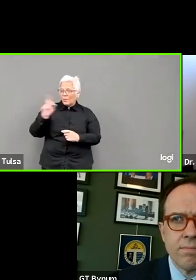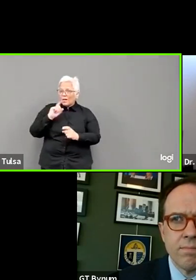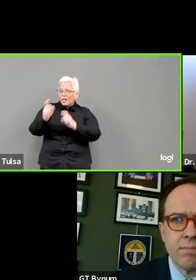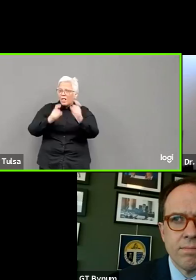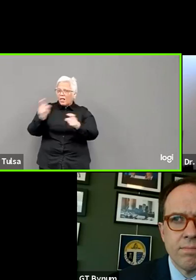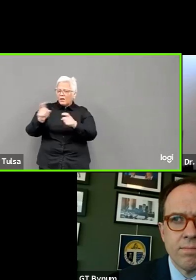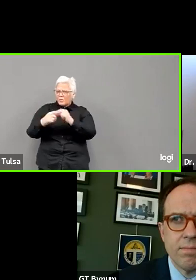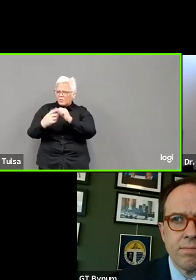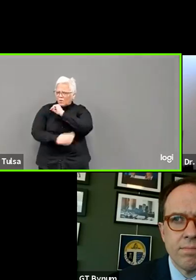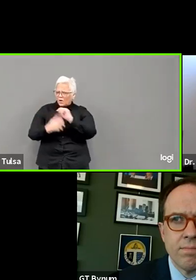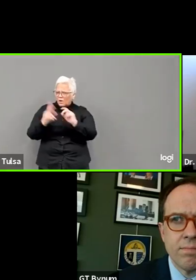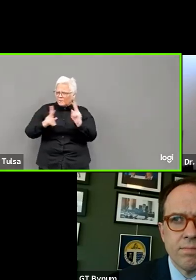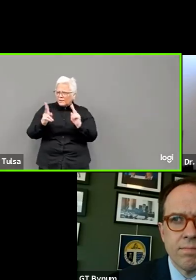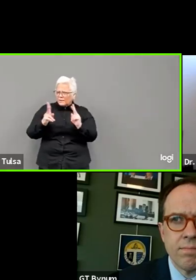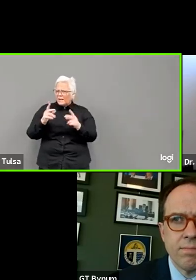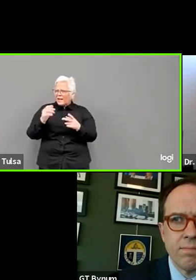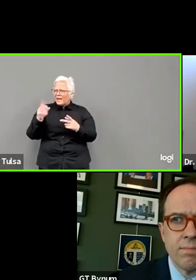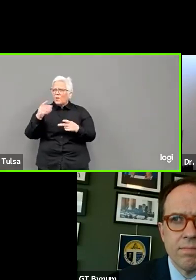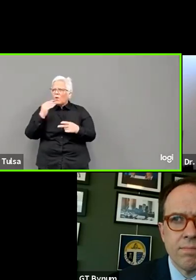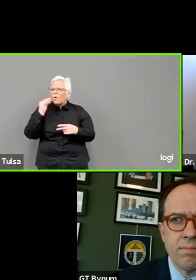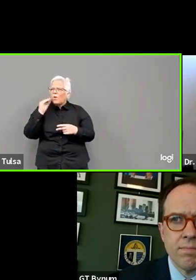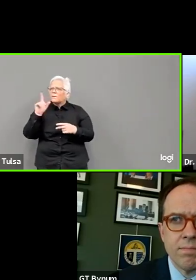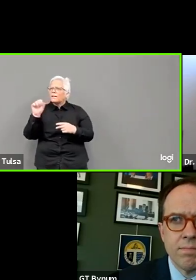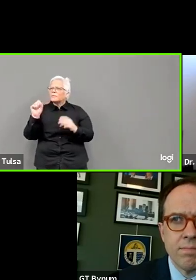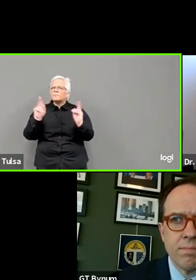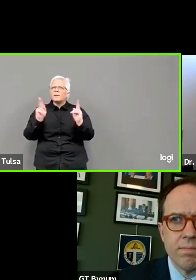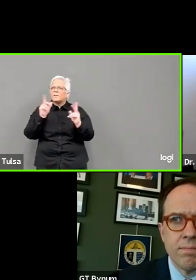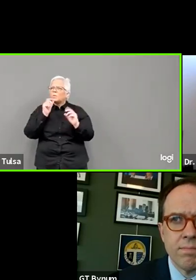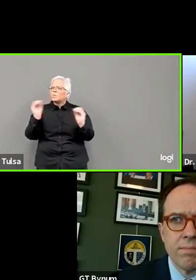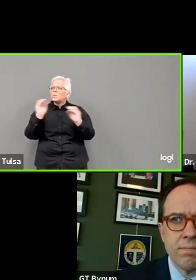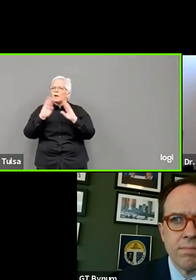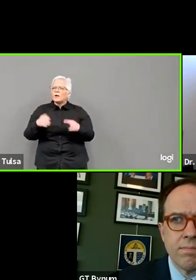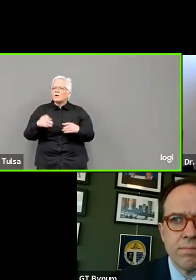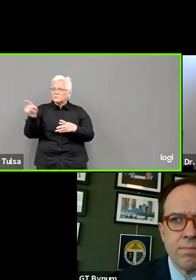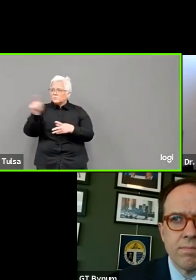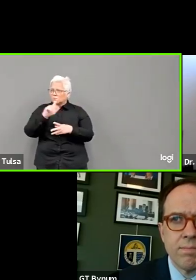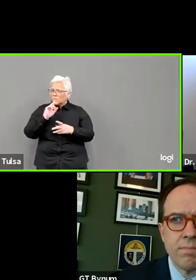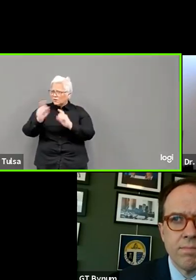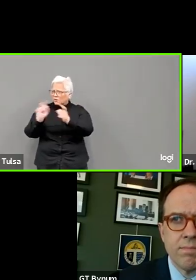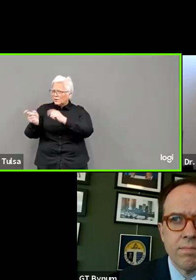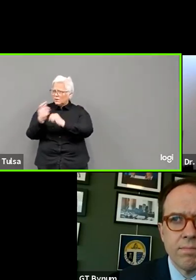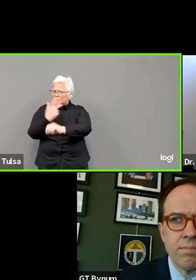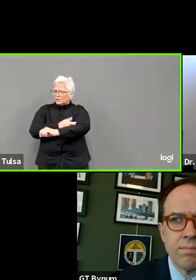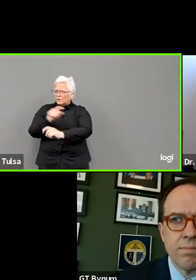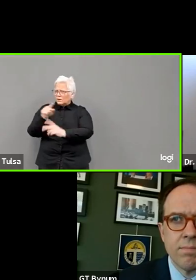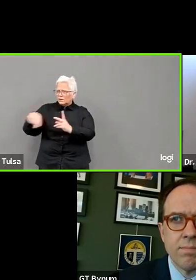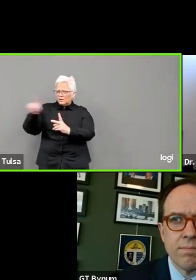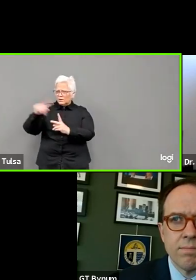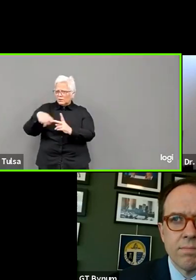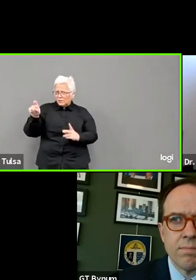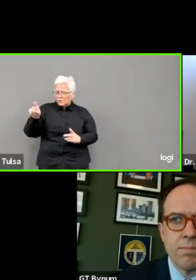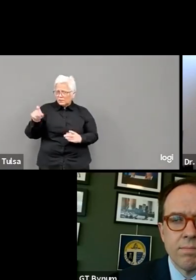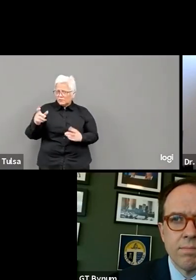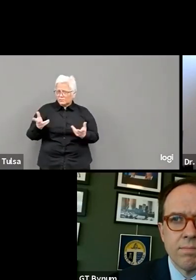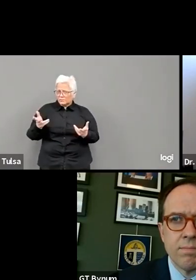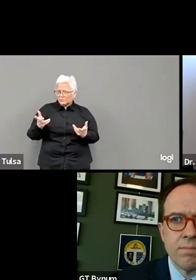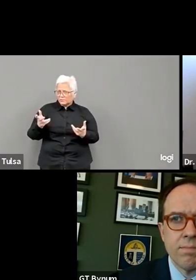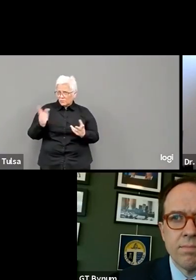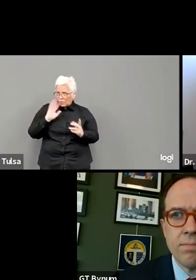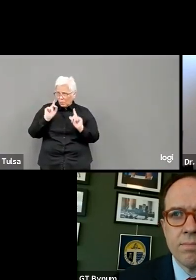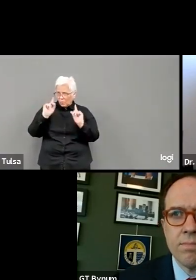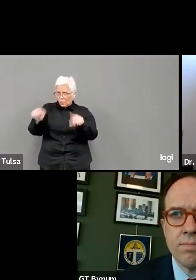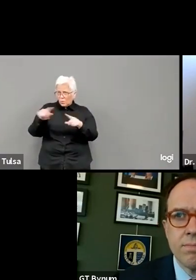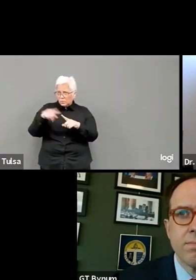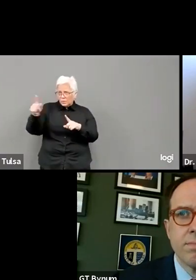community since they have the most trouble making an appointment and traveling to a distribution site? Very good